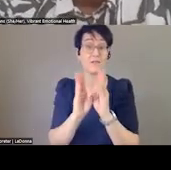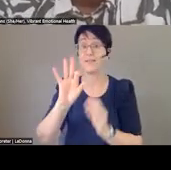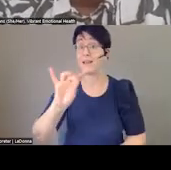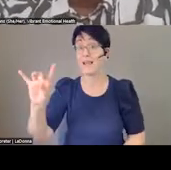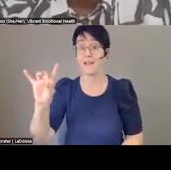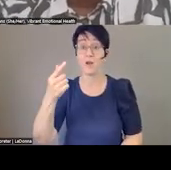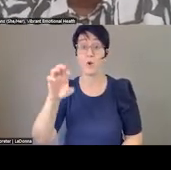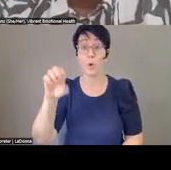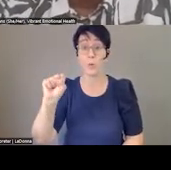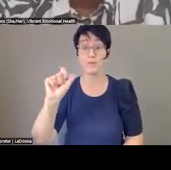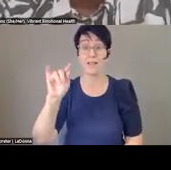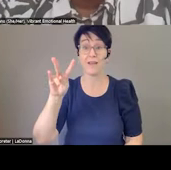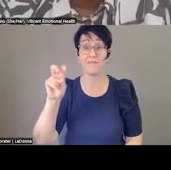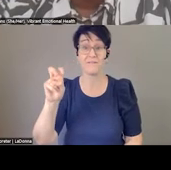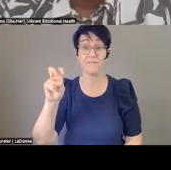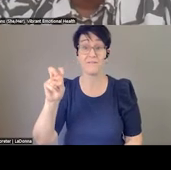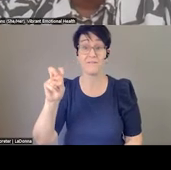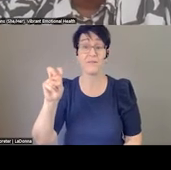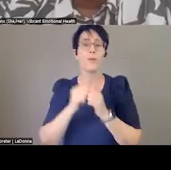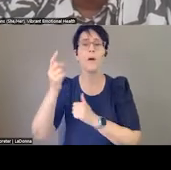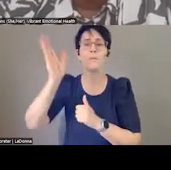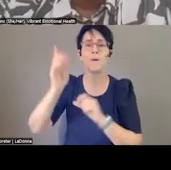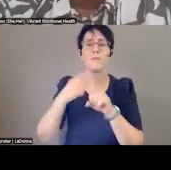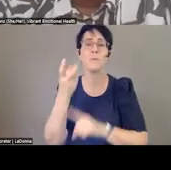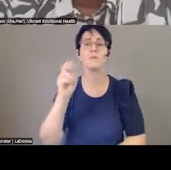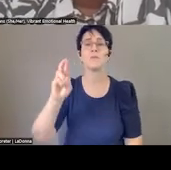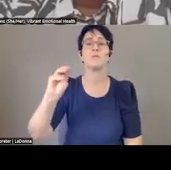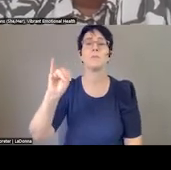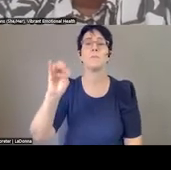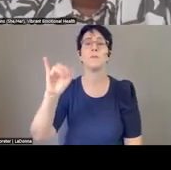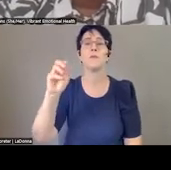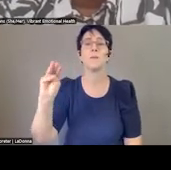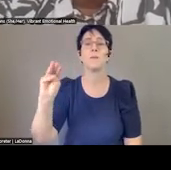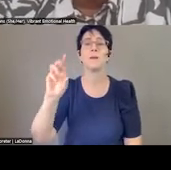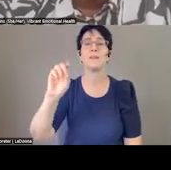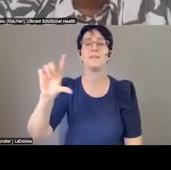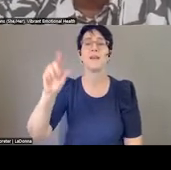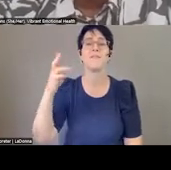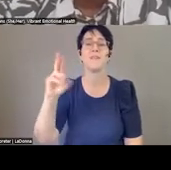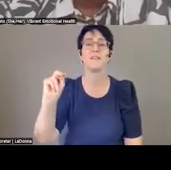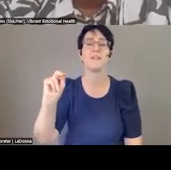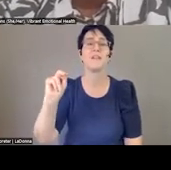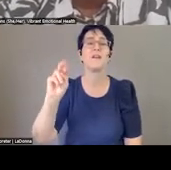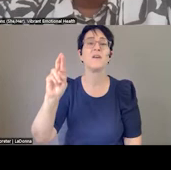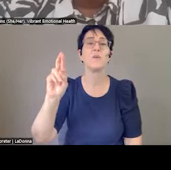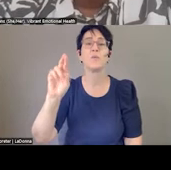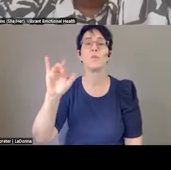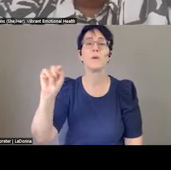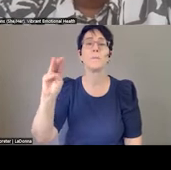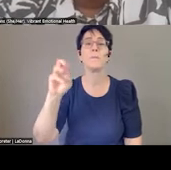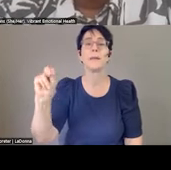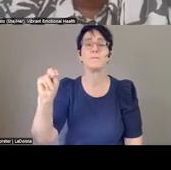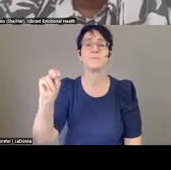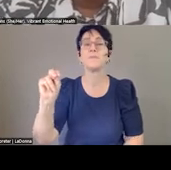with a presentation from Dr. Miriam Delfin-Rittman, who's the Assistant Secretary for SAMHSA. That will be hosted by